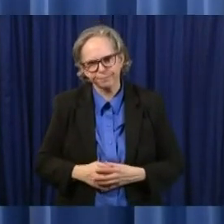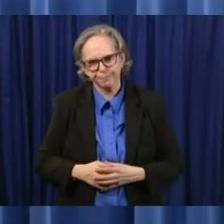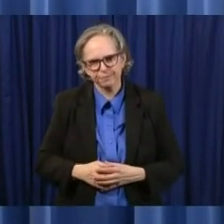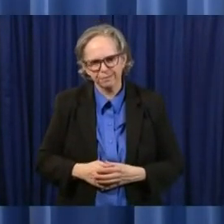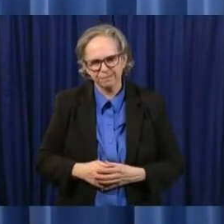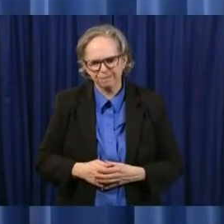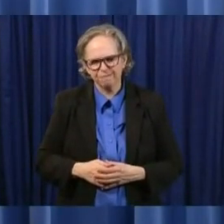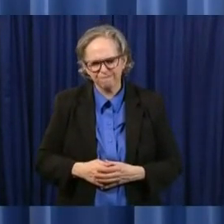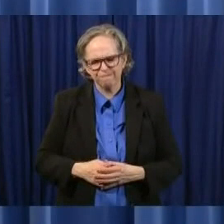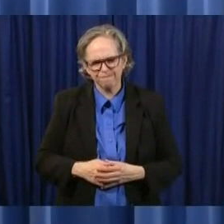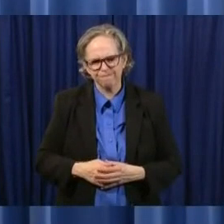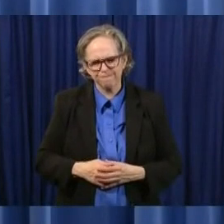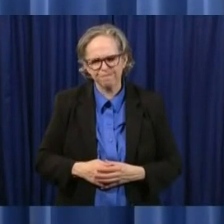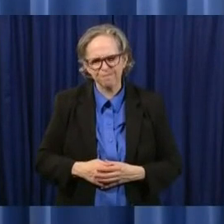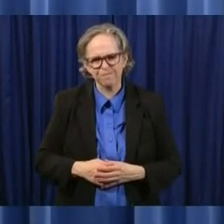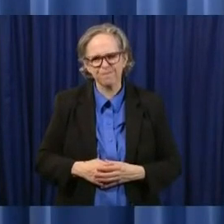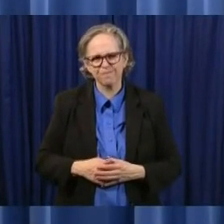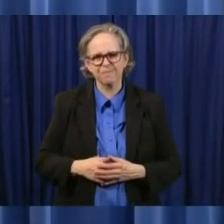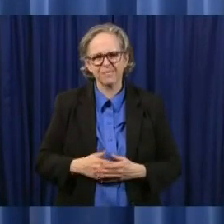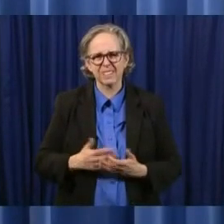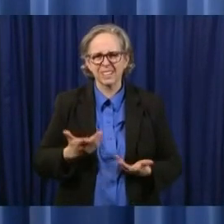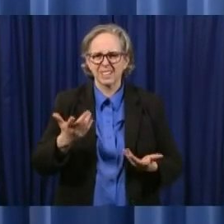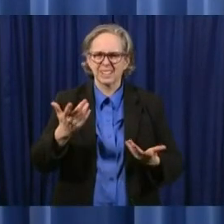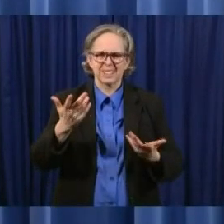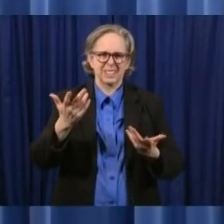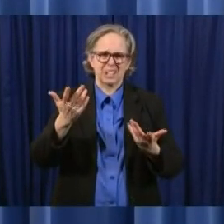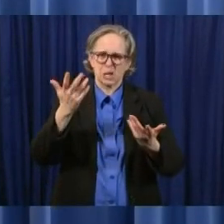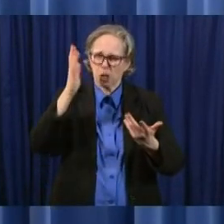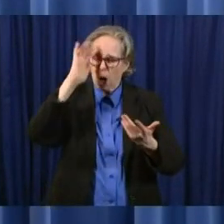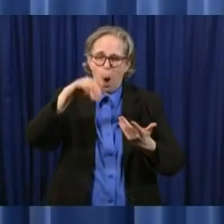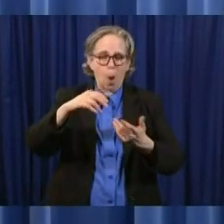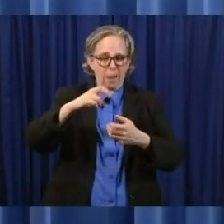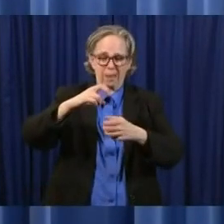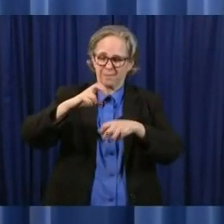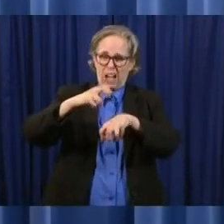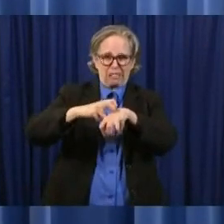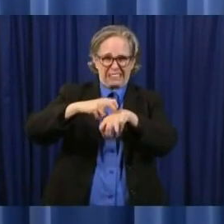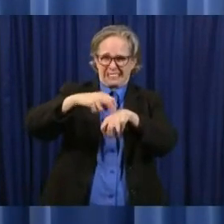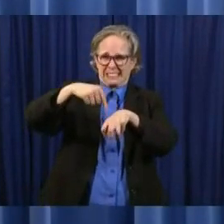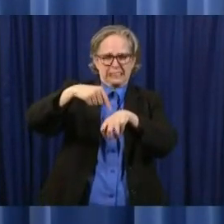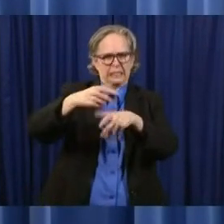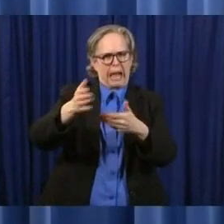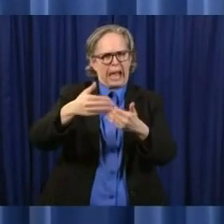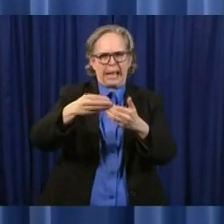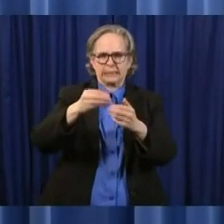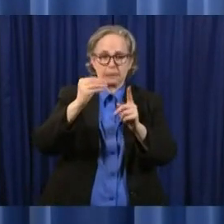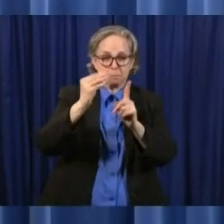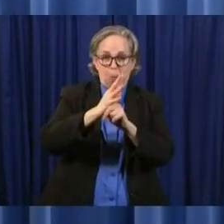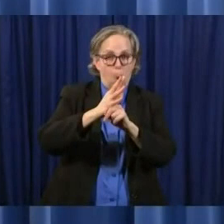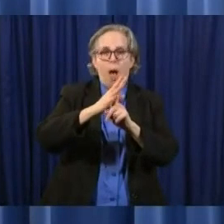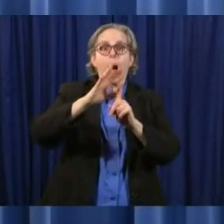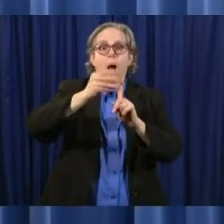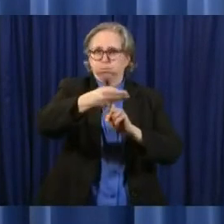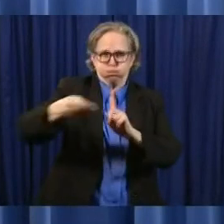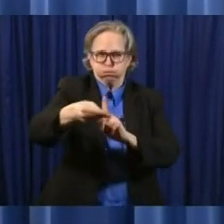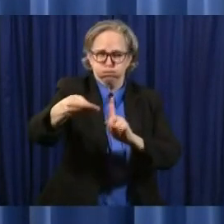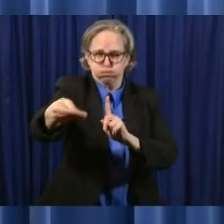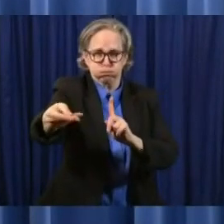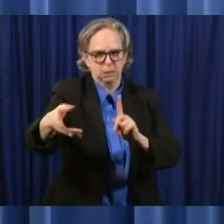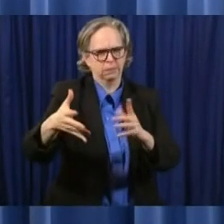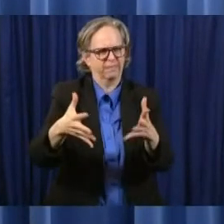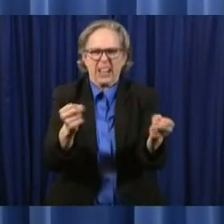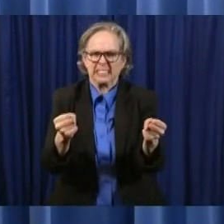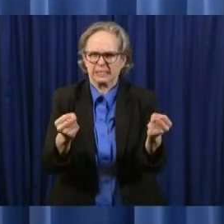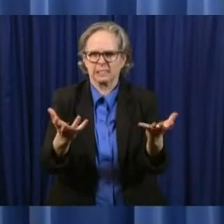significant spreader but we also know uh as we start back that we we have to phase this in uh and we